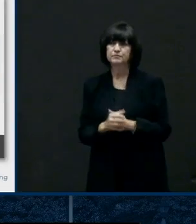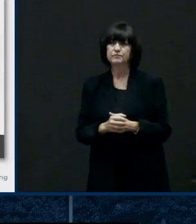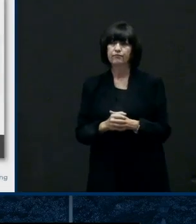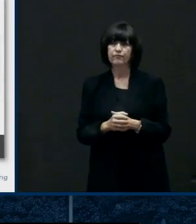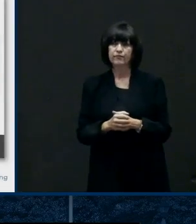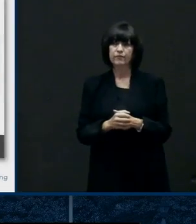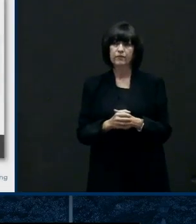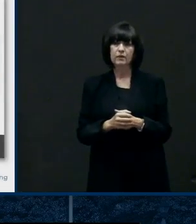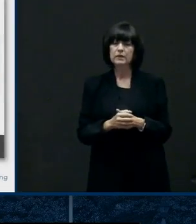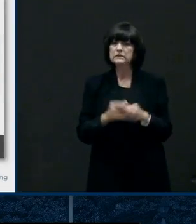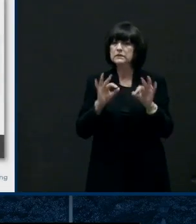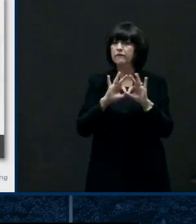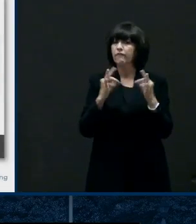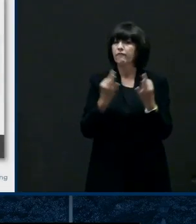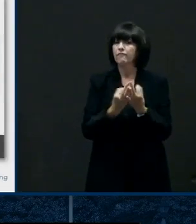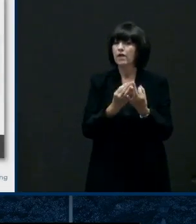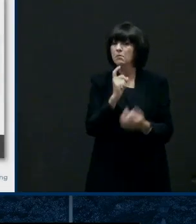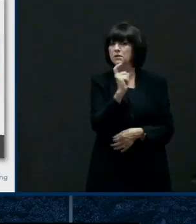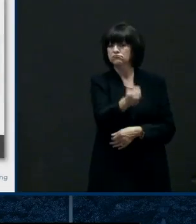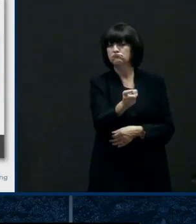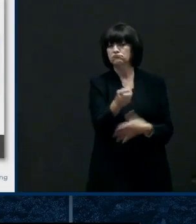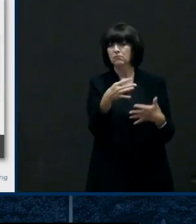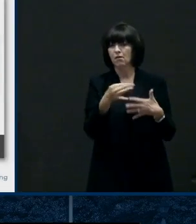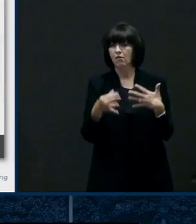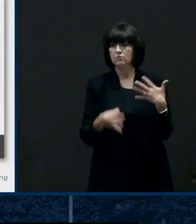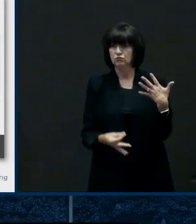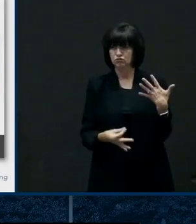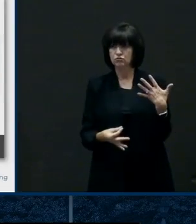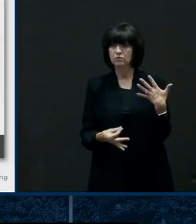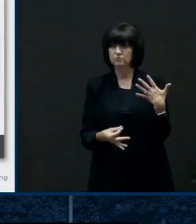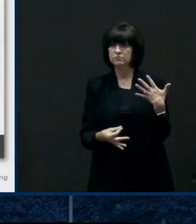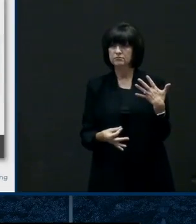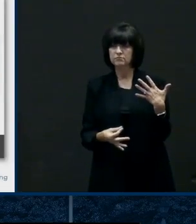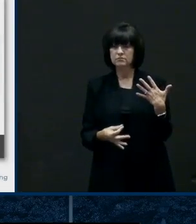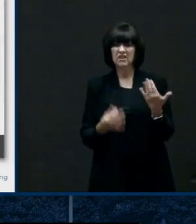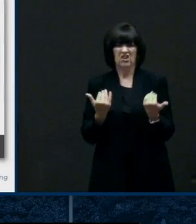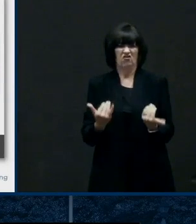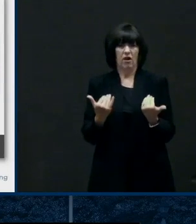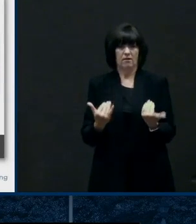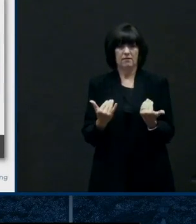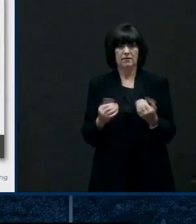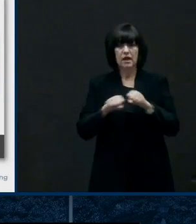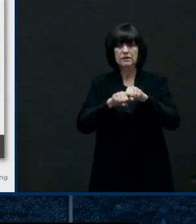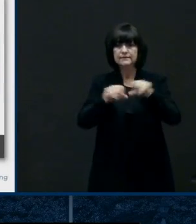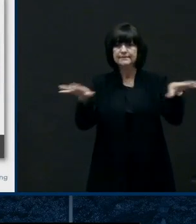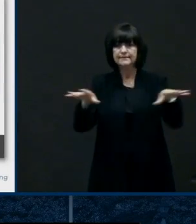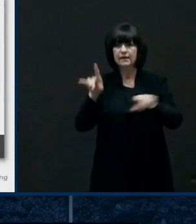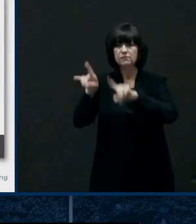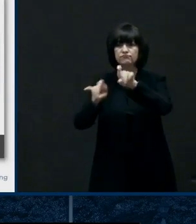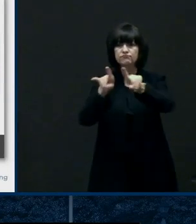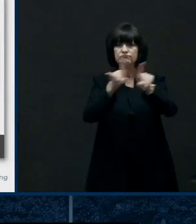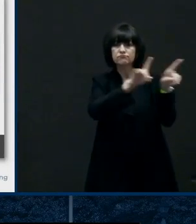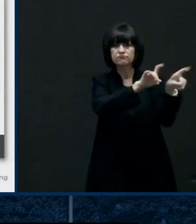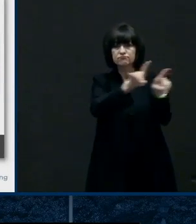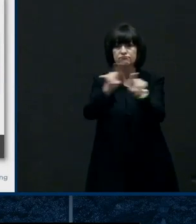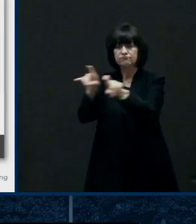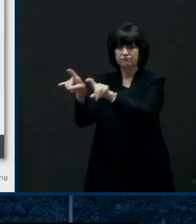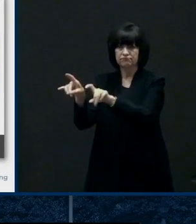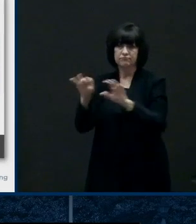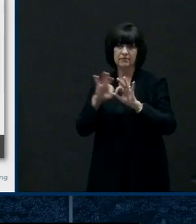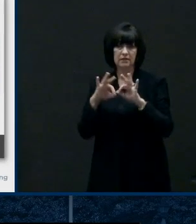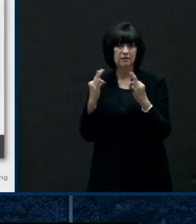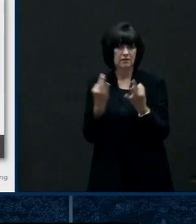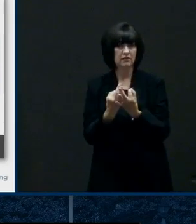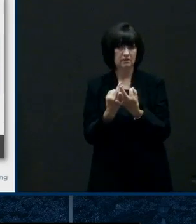families have the option they're giving families the option they're surveying their families now they did a survey earlier i think